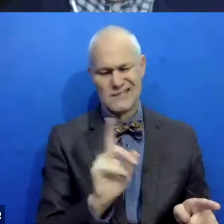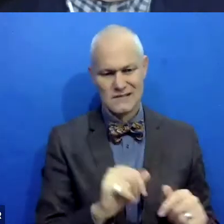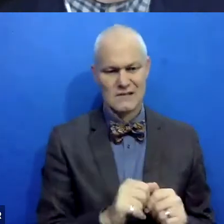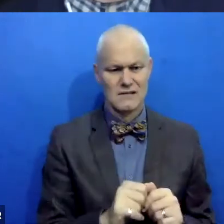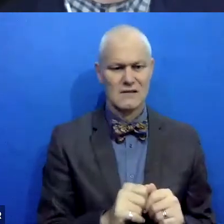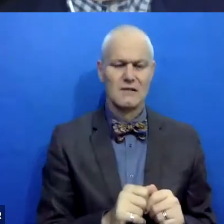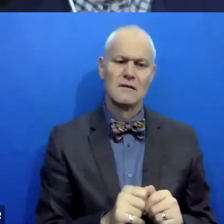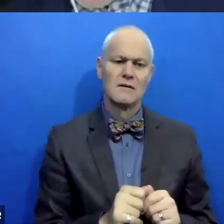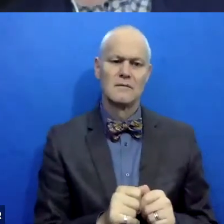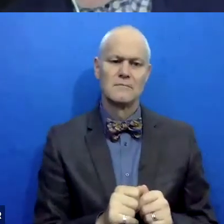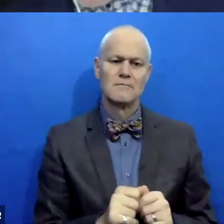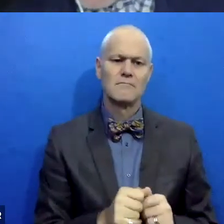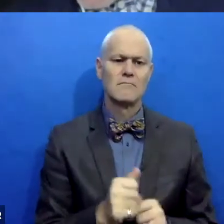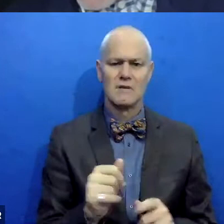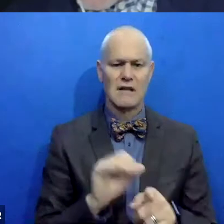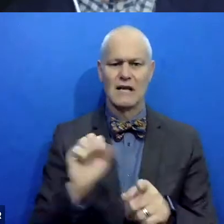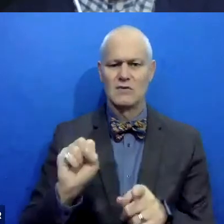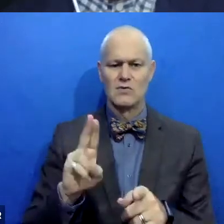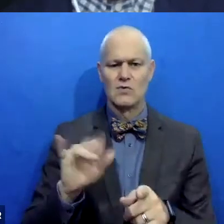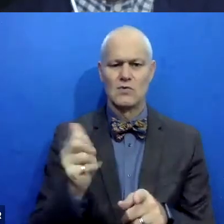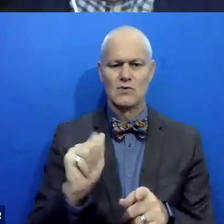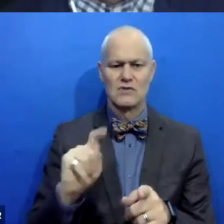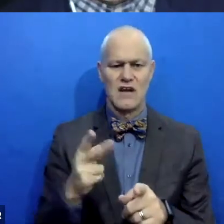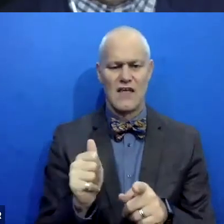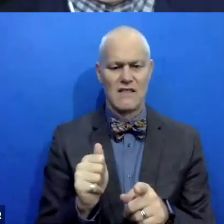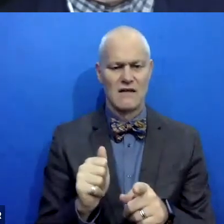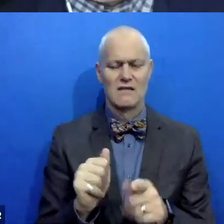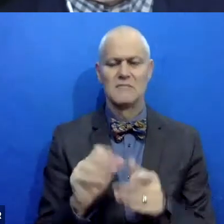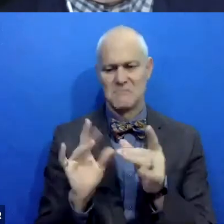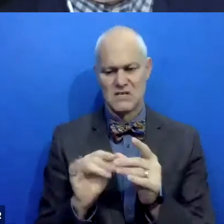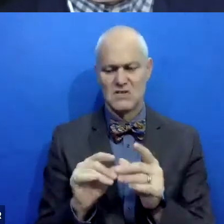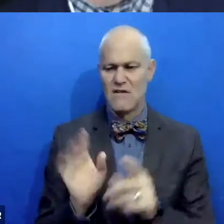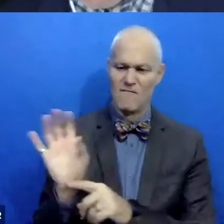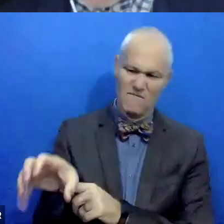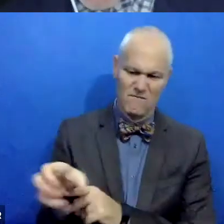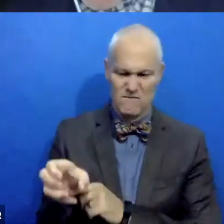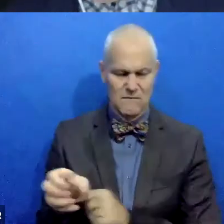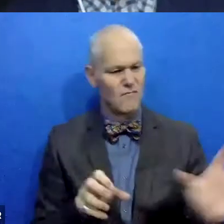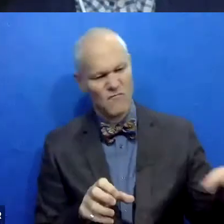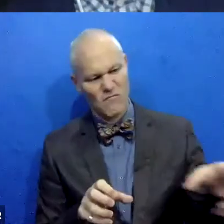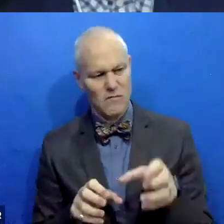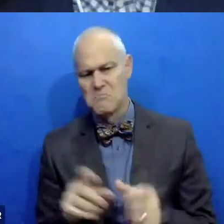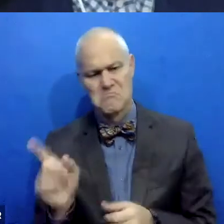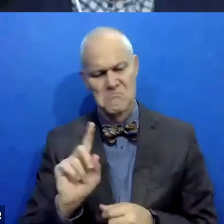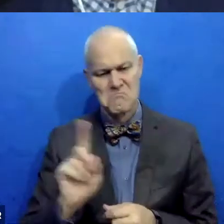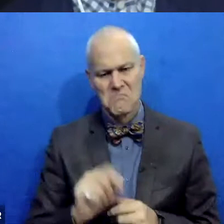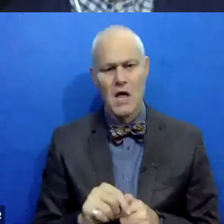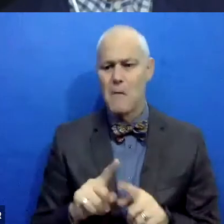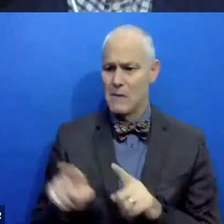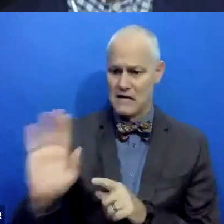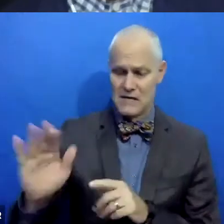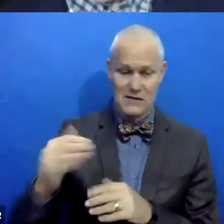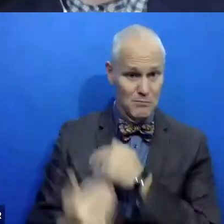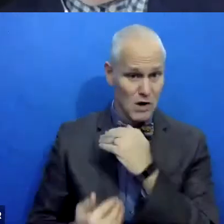uh, Sujata said, you can't coerce or force, um, anyone to do anything, but we also can't say this guy's process is